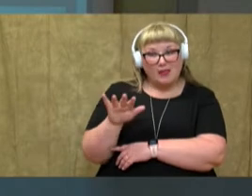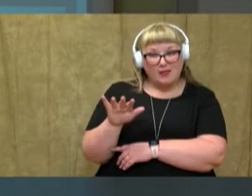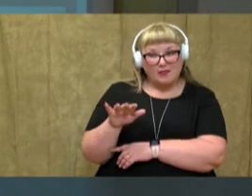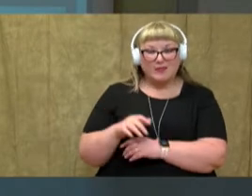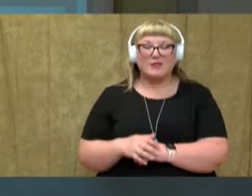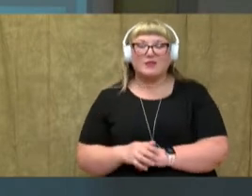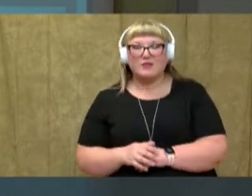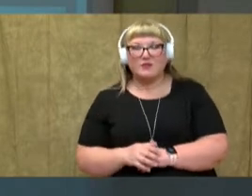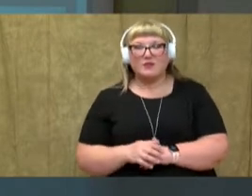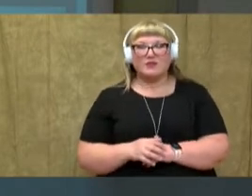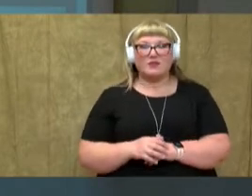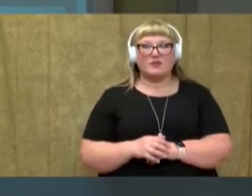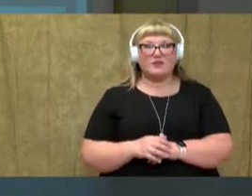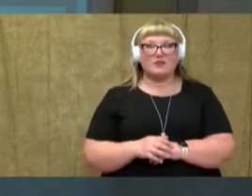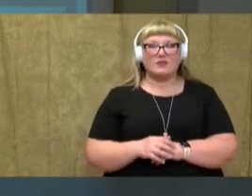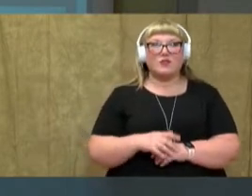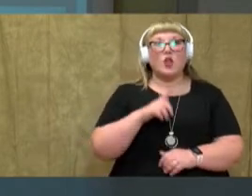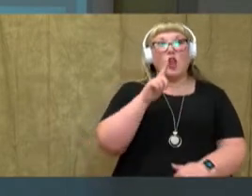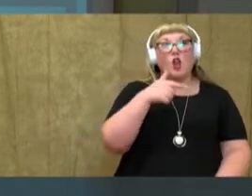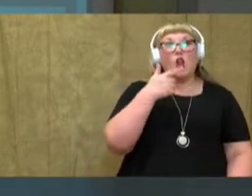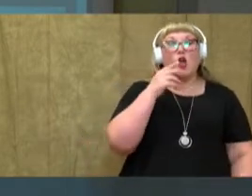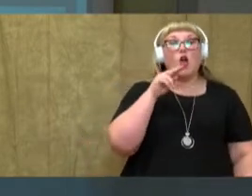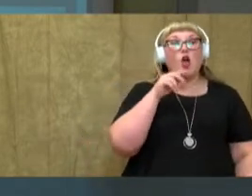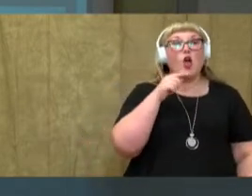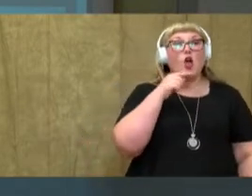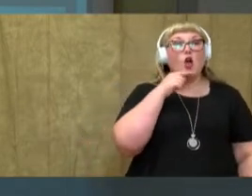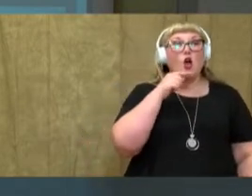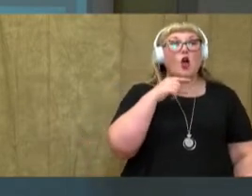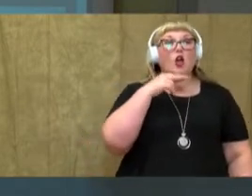write the sounds we hear in launch.